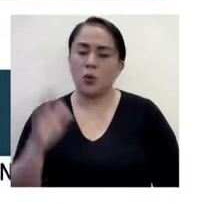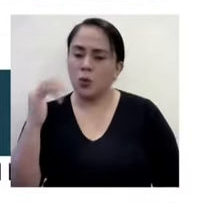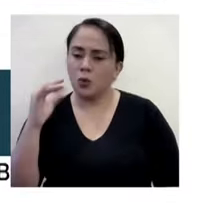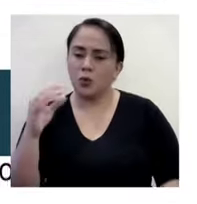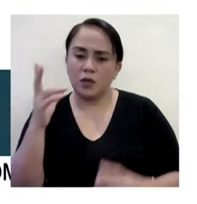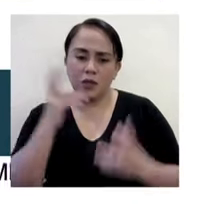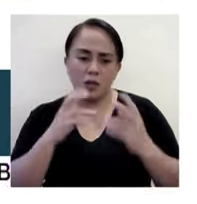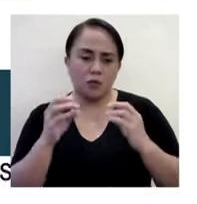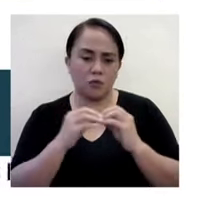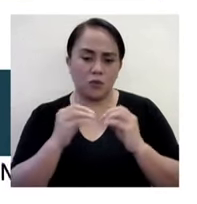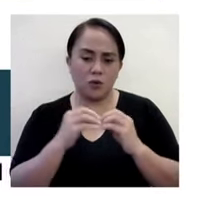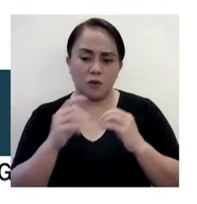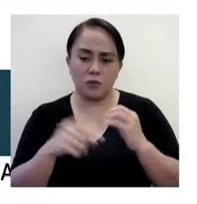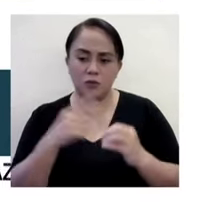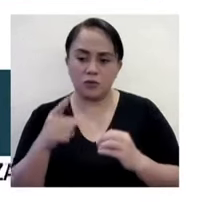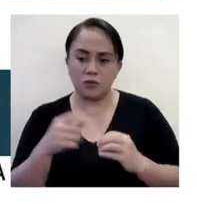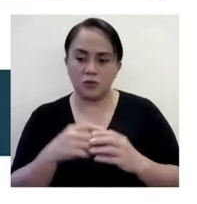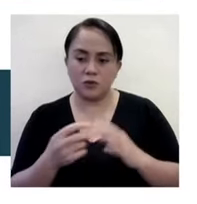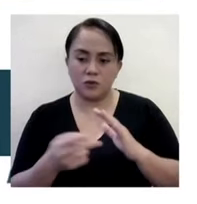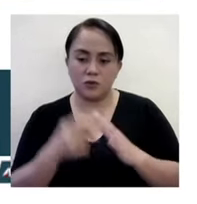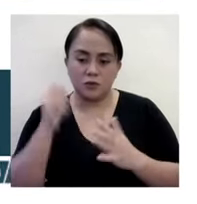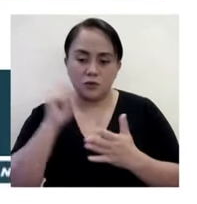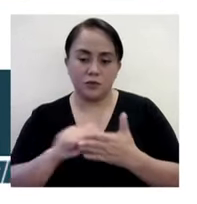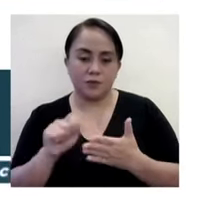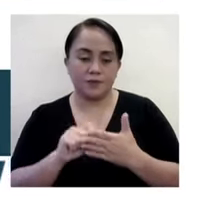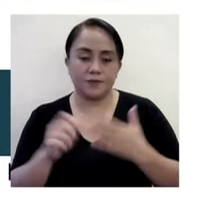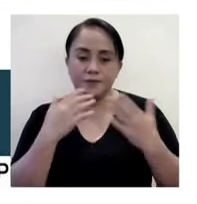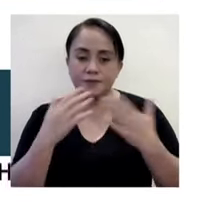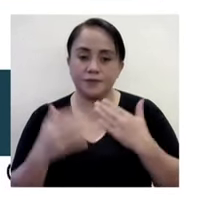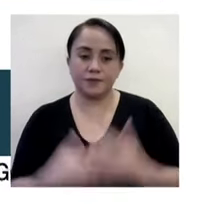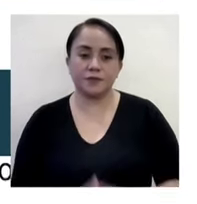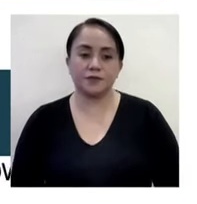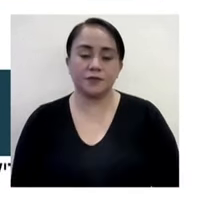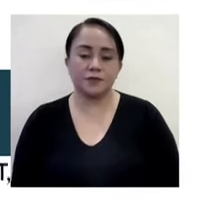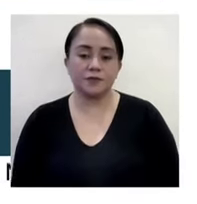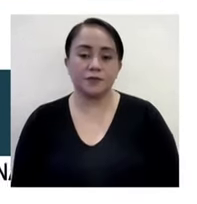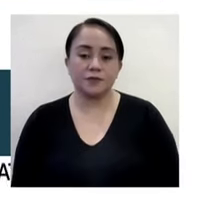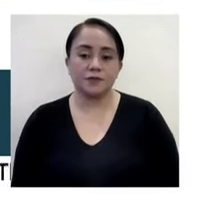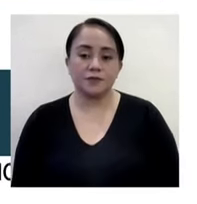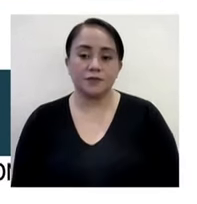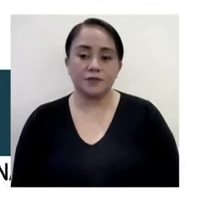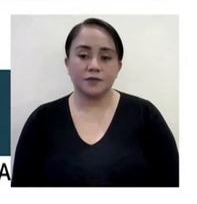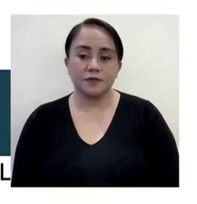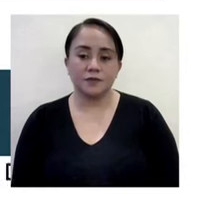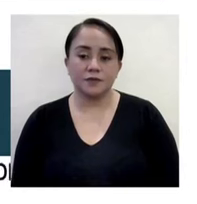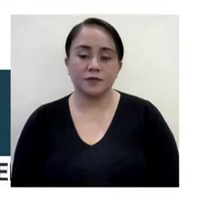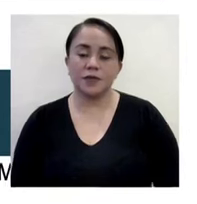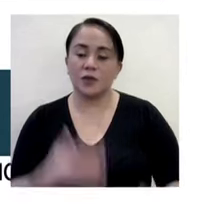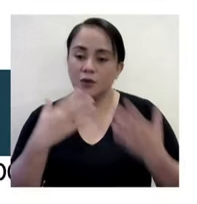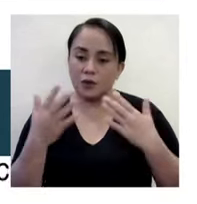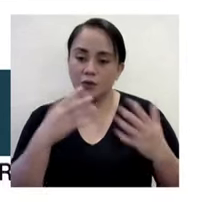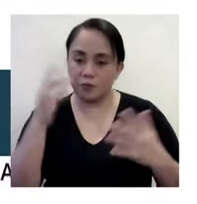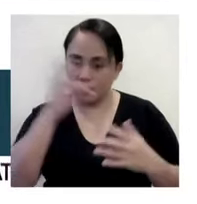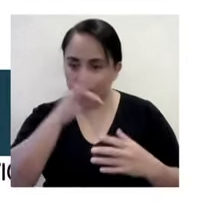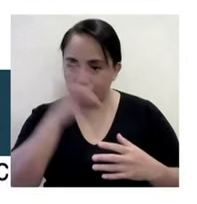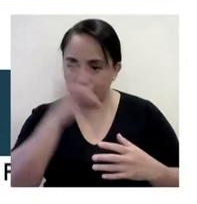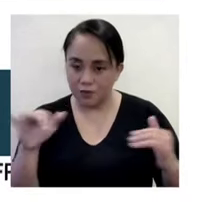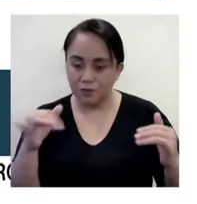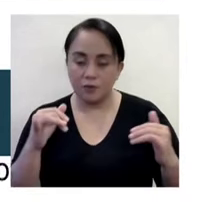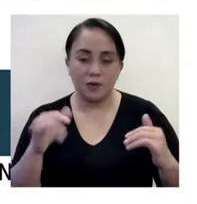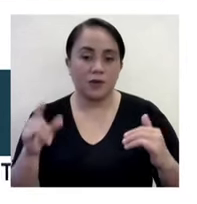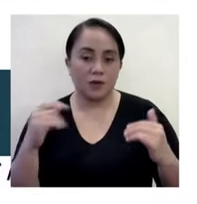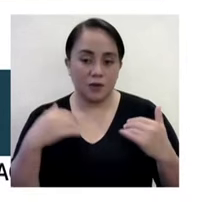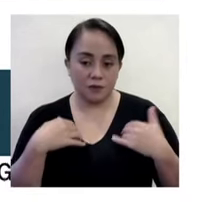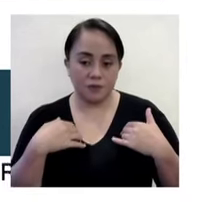you soon, Undersecretary Eduardo de Vega. Thank you so much for talking to us today. I just want to take the opportunity to thank our cababayans because the good